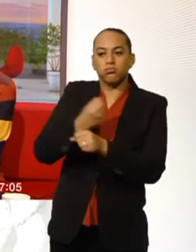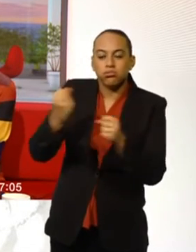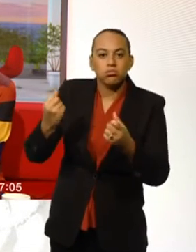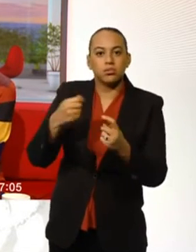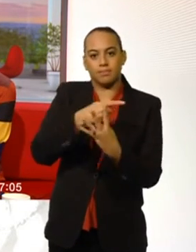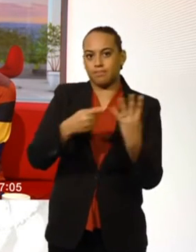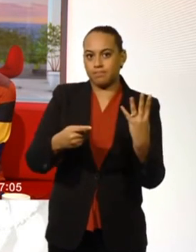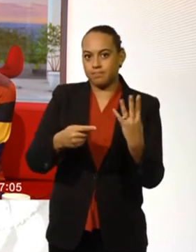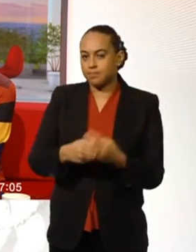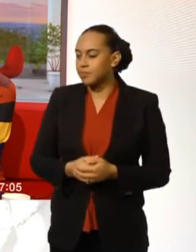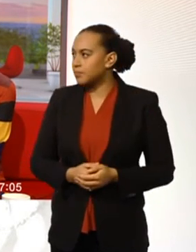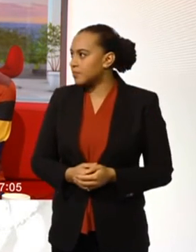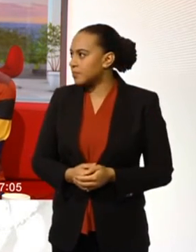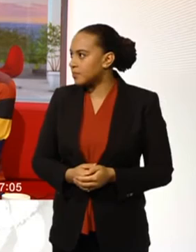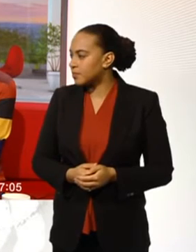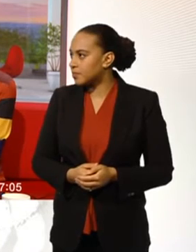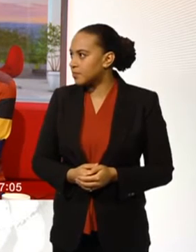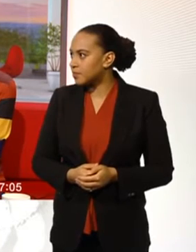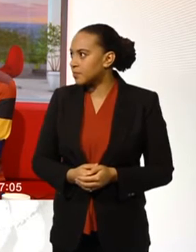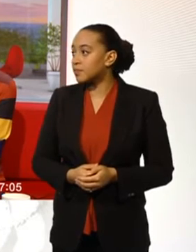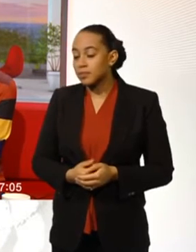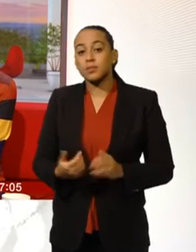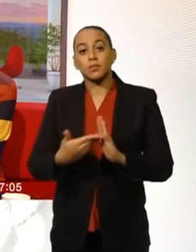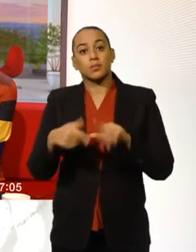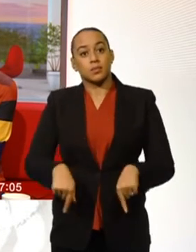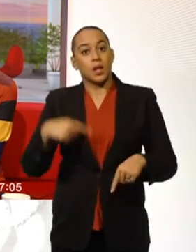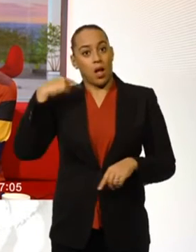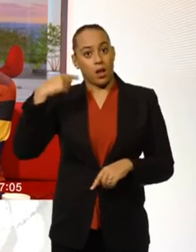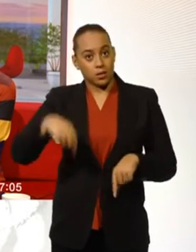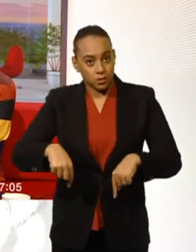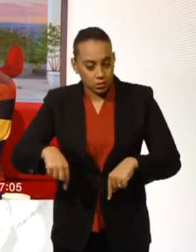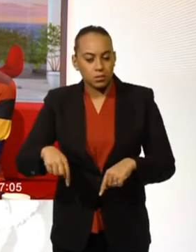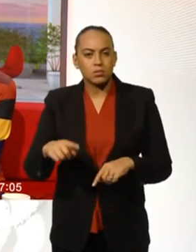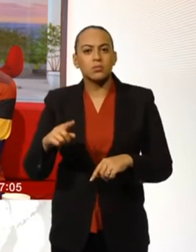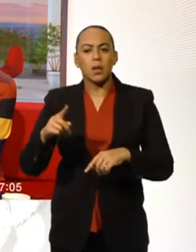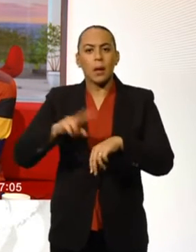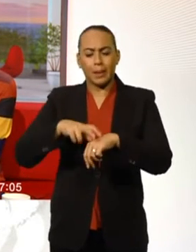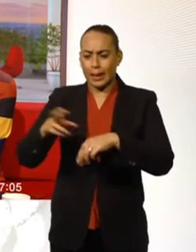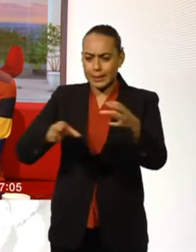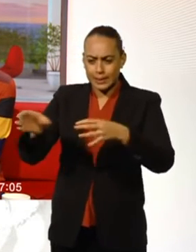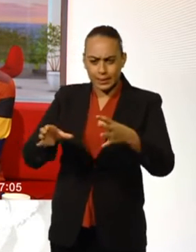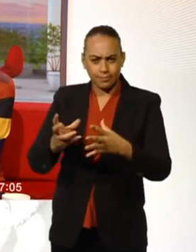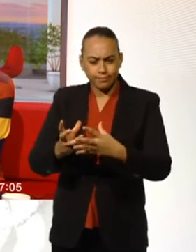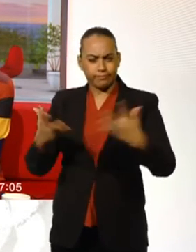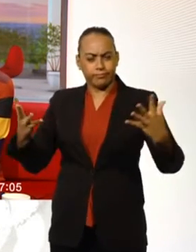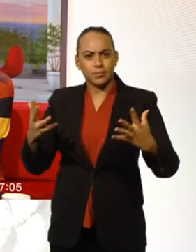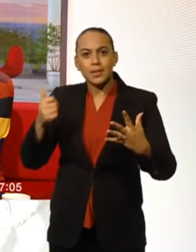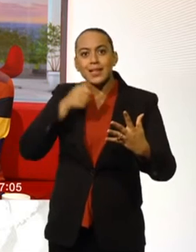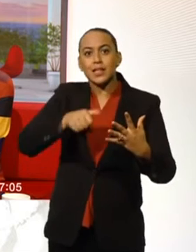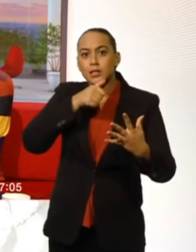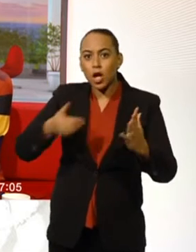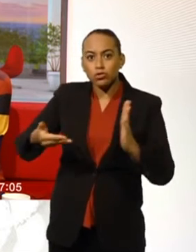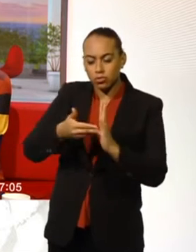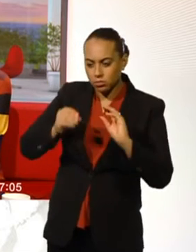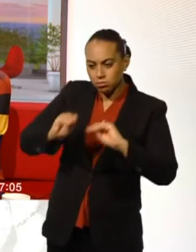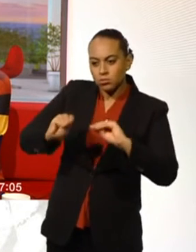now. Hundreds of extra armed officers are to be trained by London's Metropolitan Police to counter the threat of a terrorist attack. 600 more are expected to